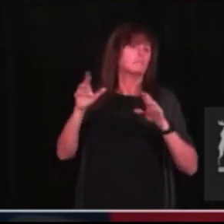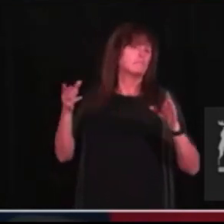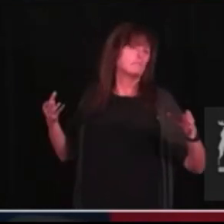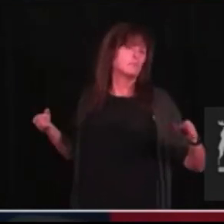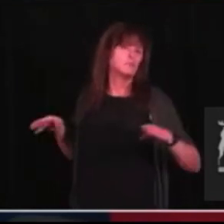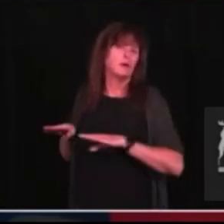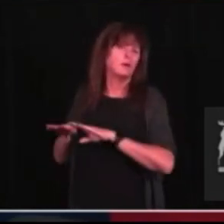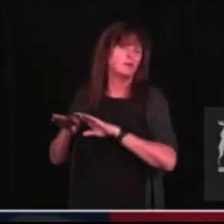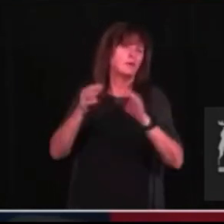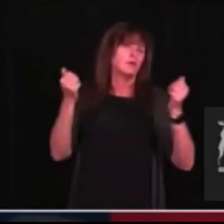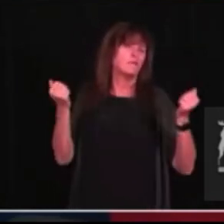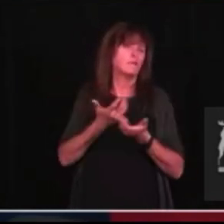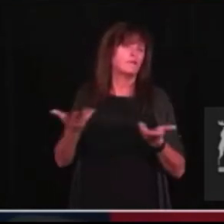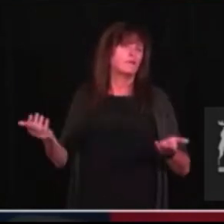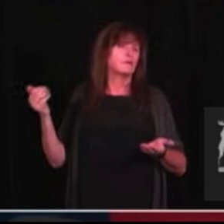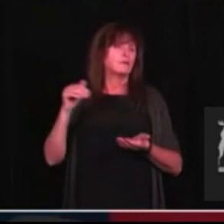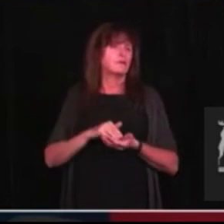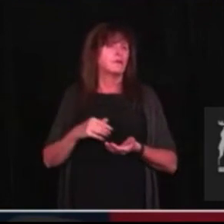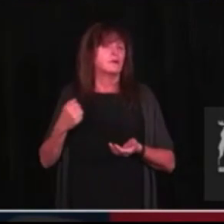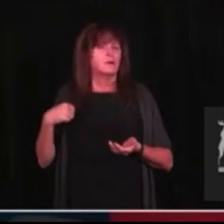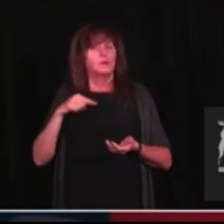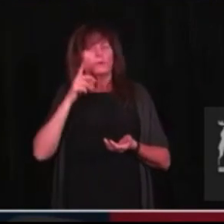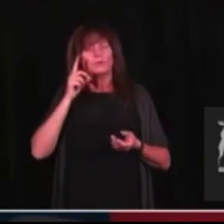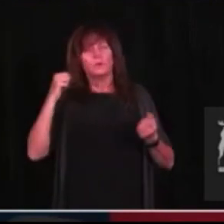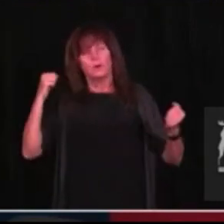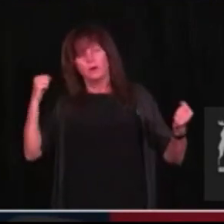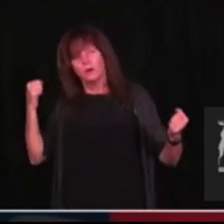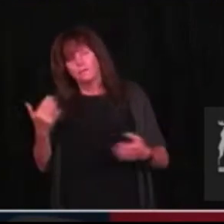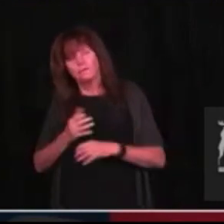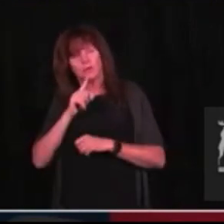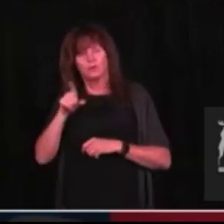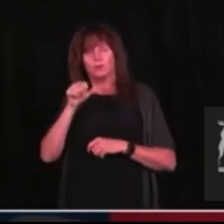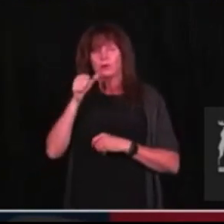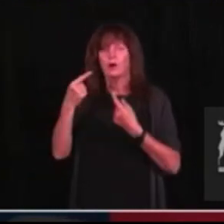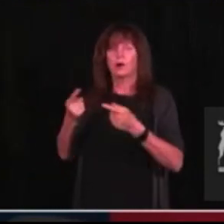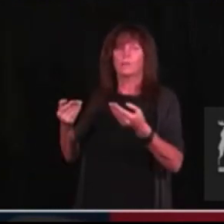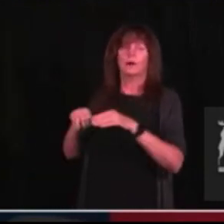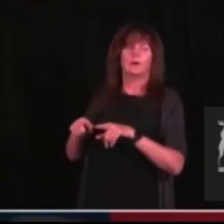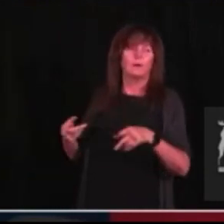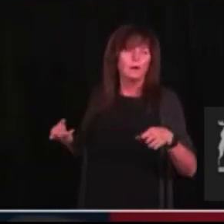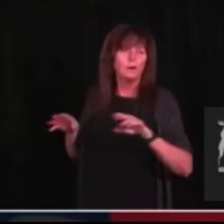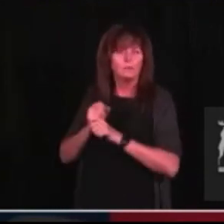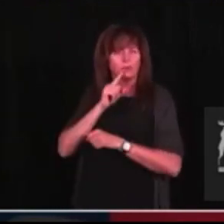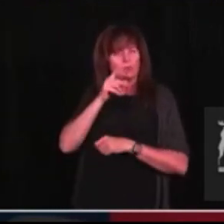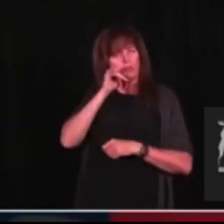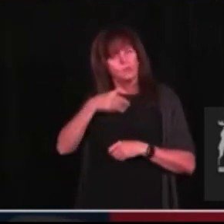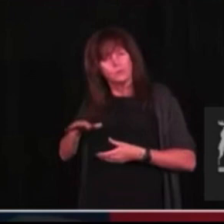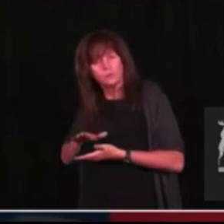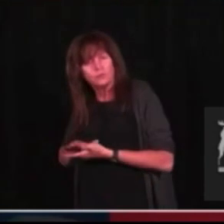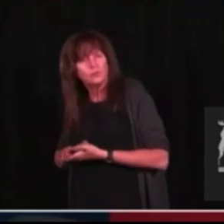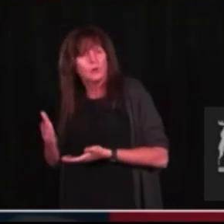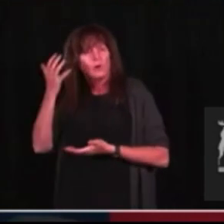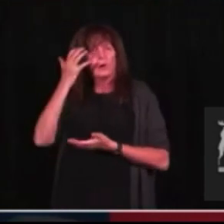everything we can to make sure that doesn't happen. Making sure that the kids are back in school. Making sure our hospital capacity can